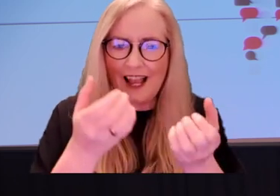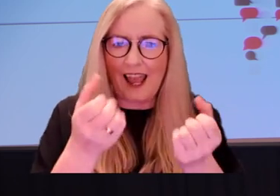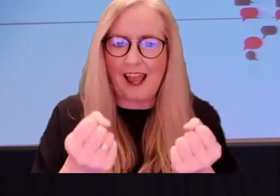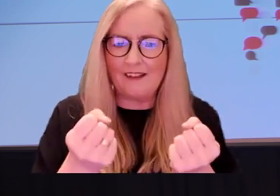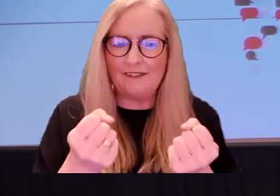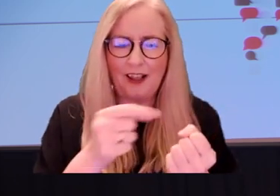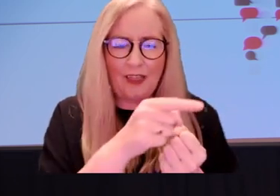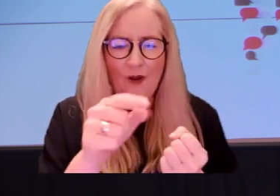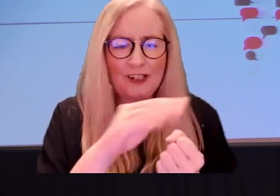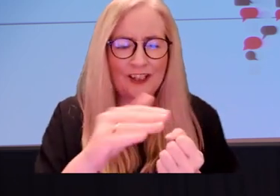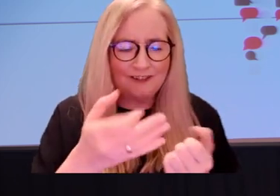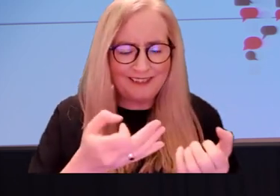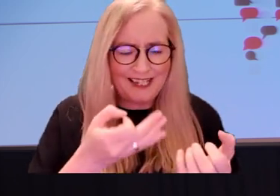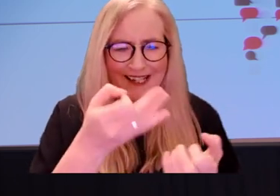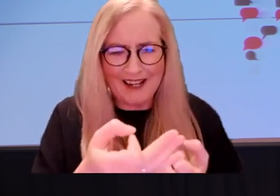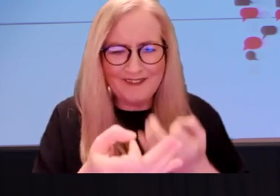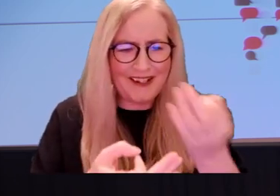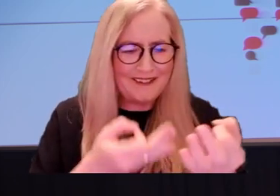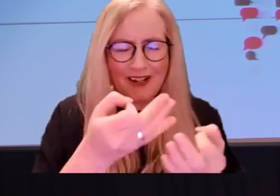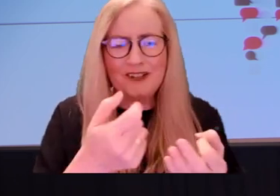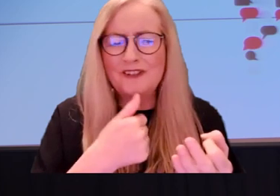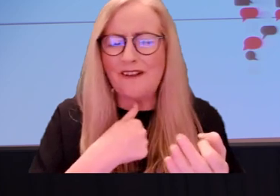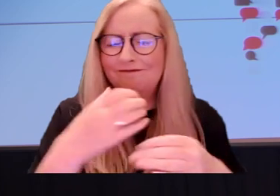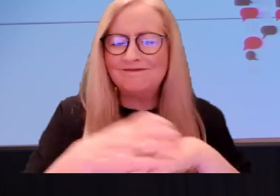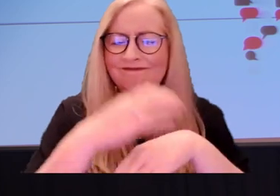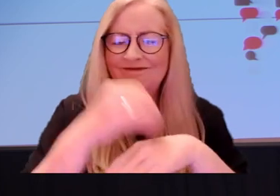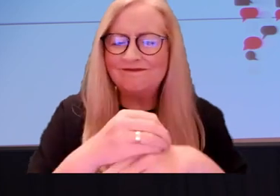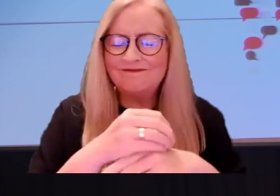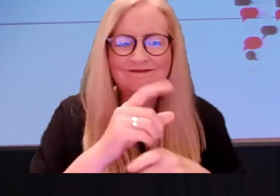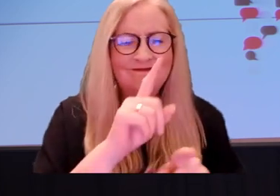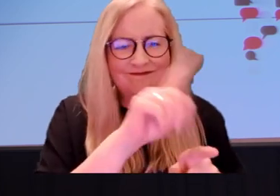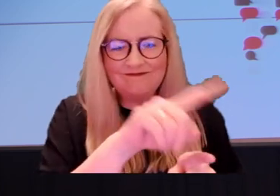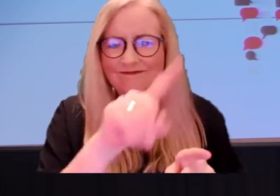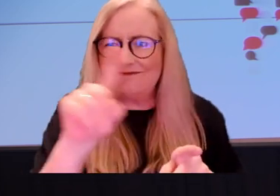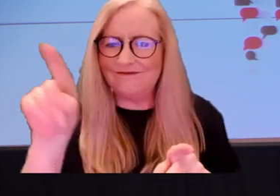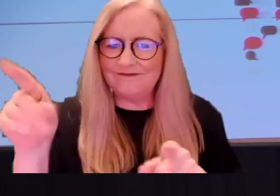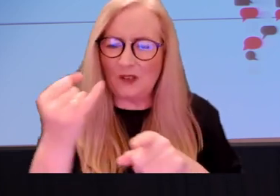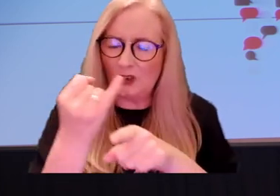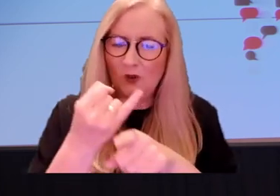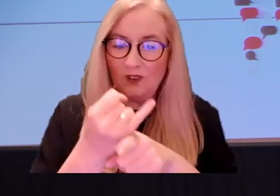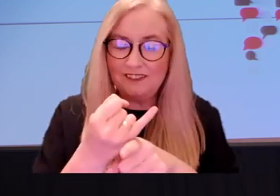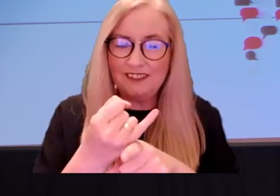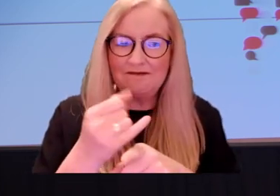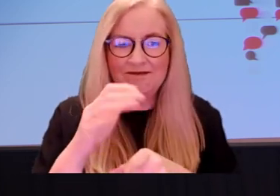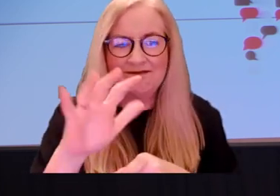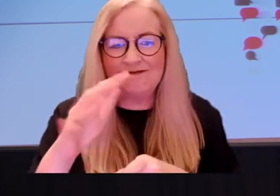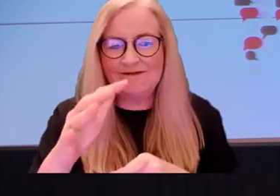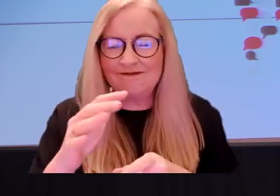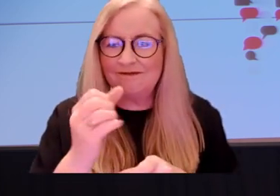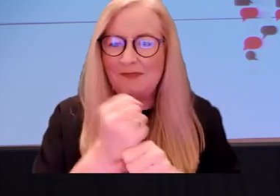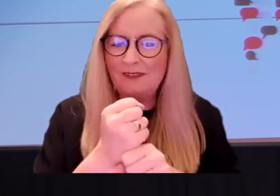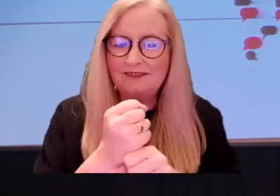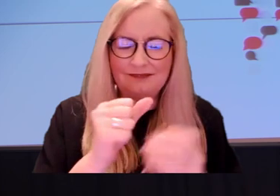children just were givers. And I went on, did my round of schools. I probably